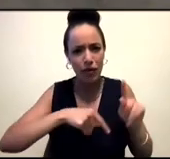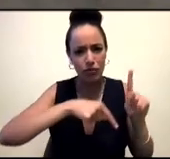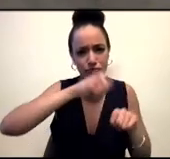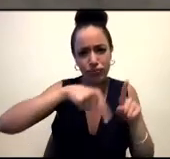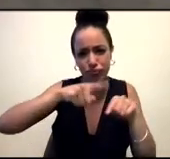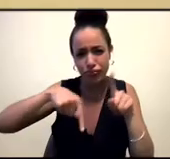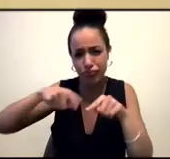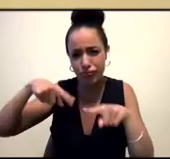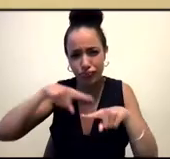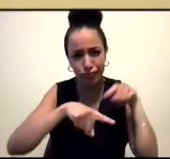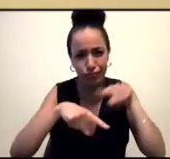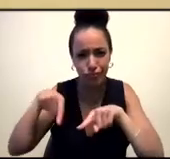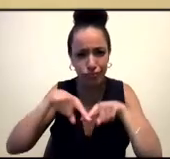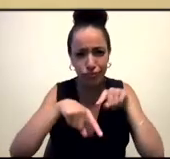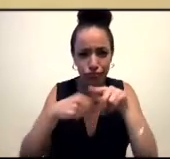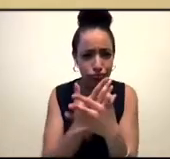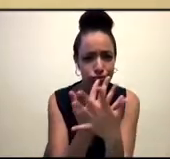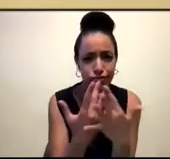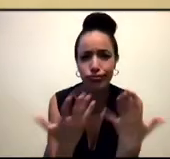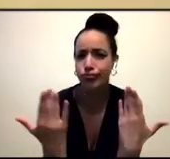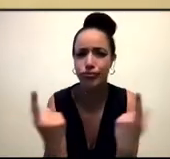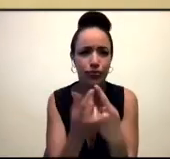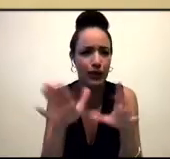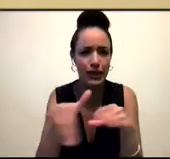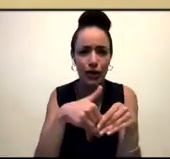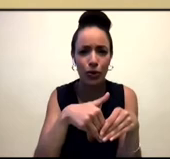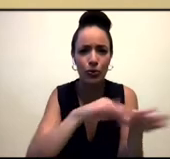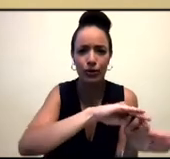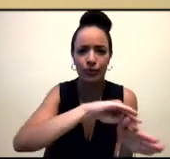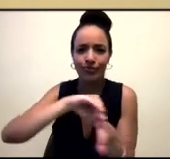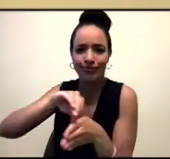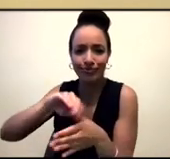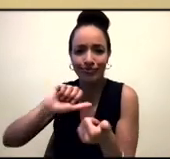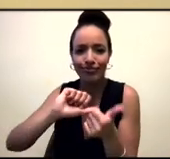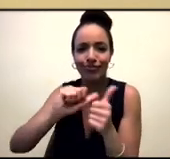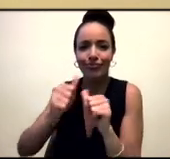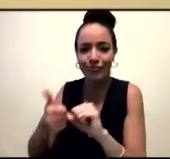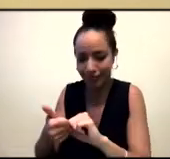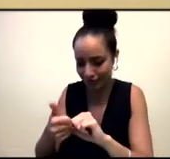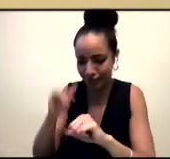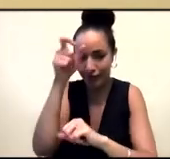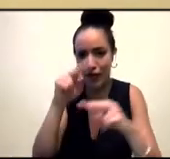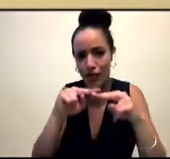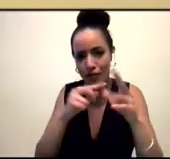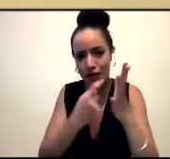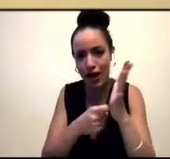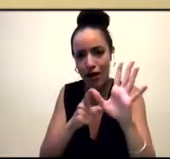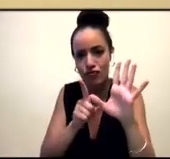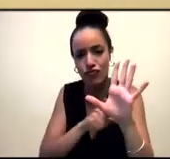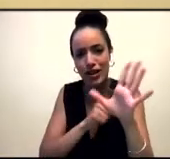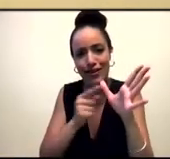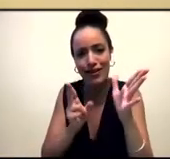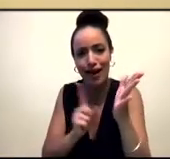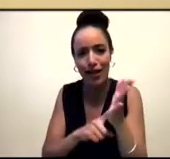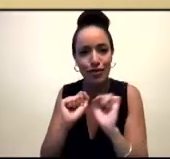Thank you so much, Blair, and now if we move on to Fariel, and again, Fariel, please feel free to speak to anything that's come up